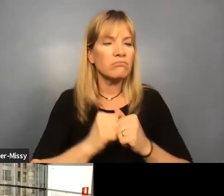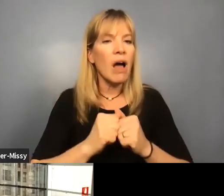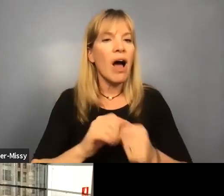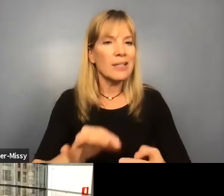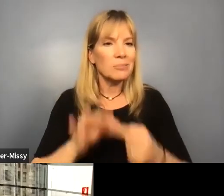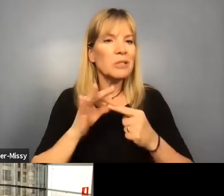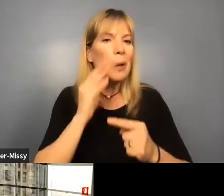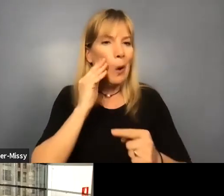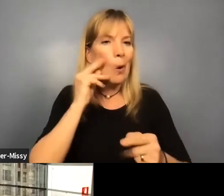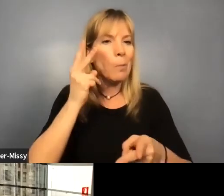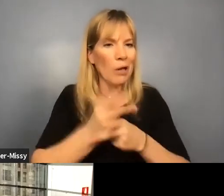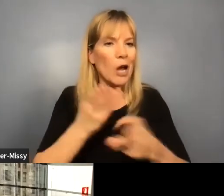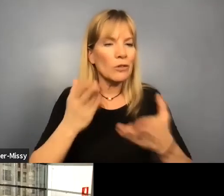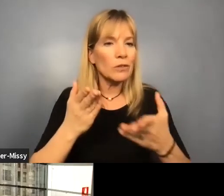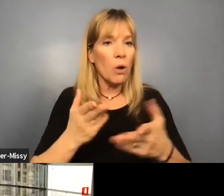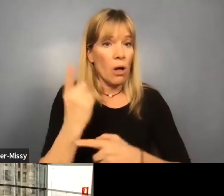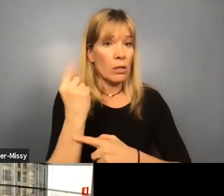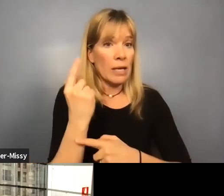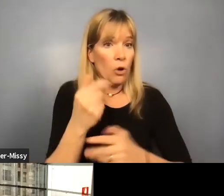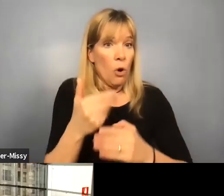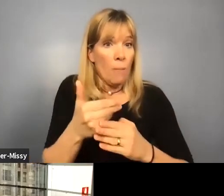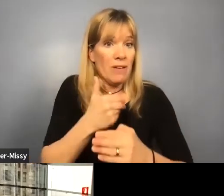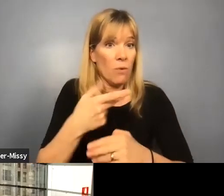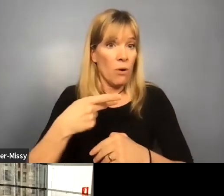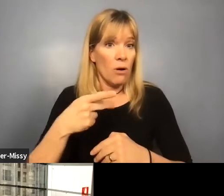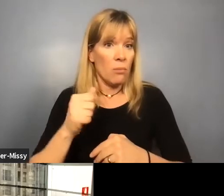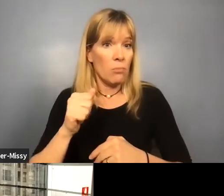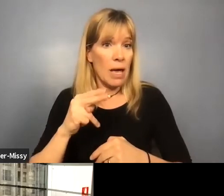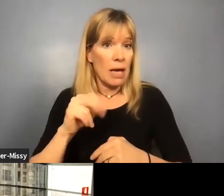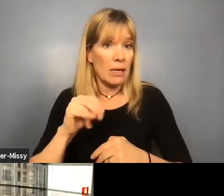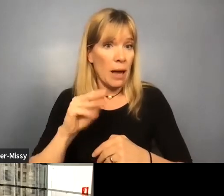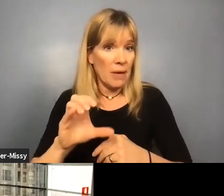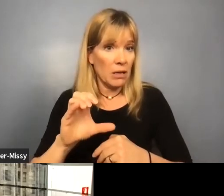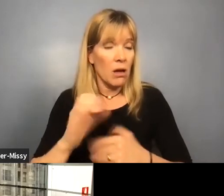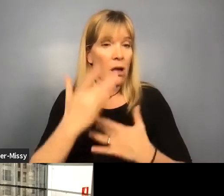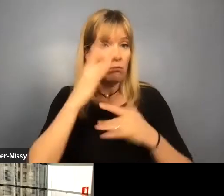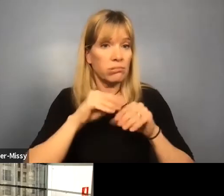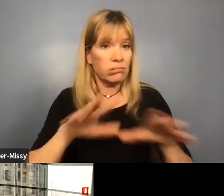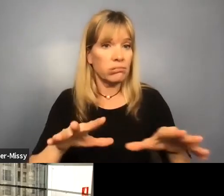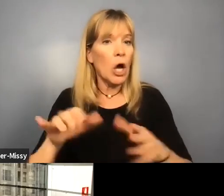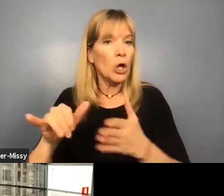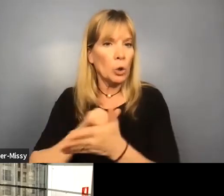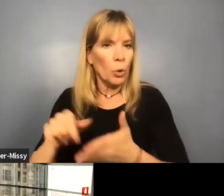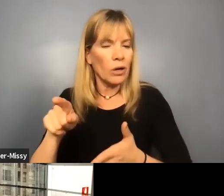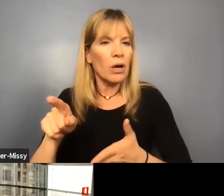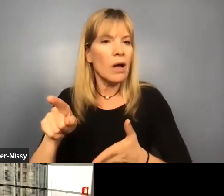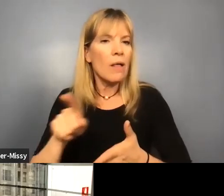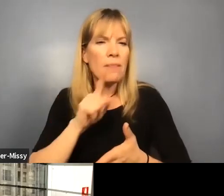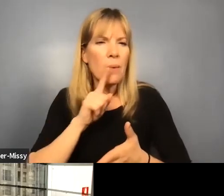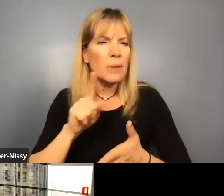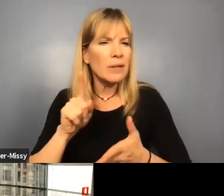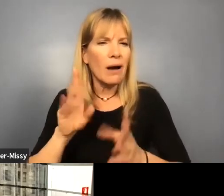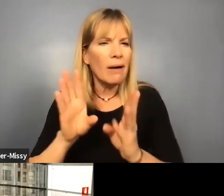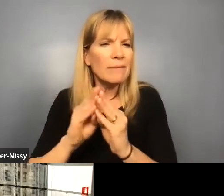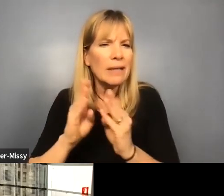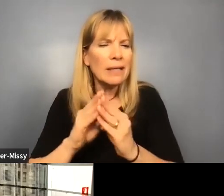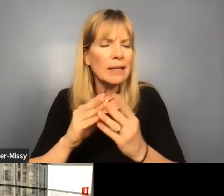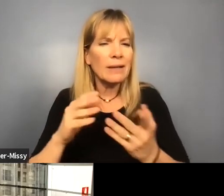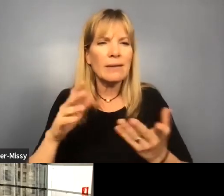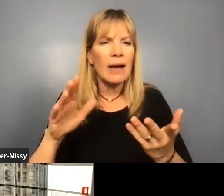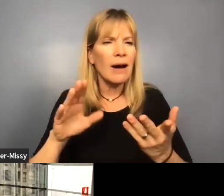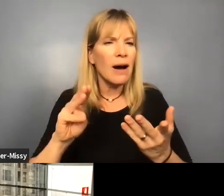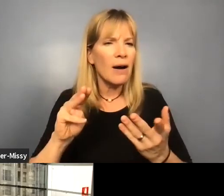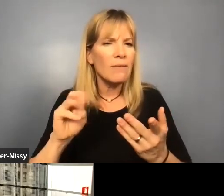services. So last year, right before the pandemic in New York, there was a convening of a Medicaid